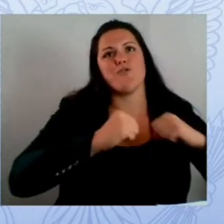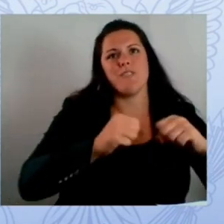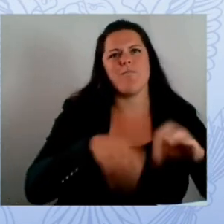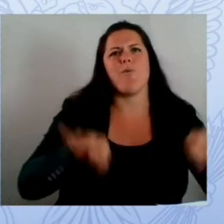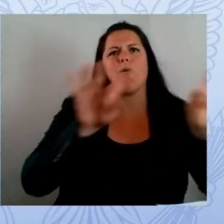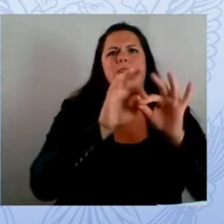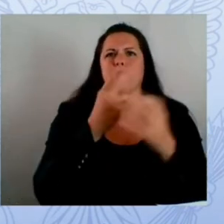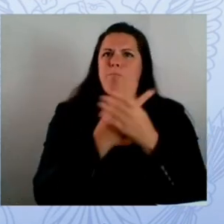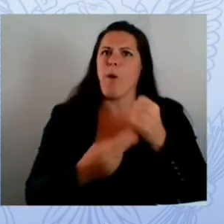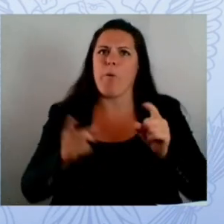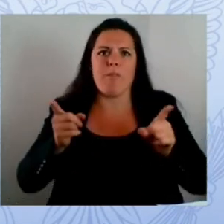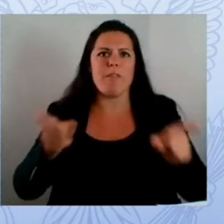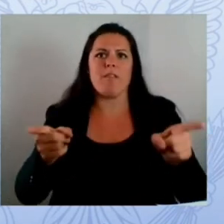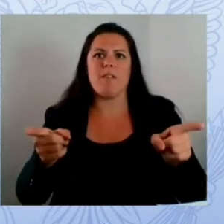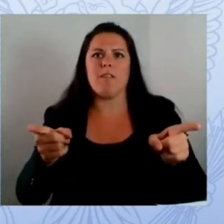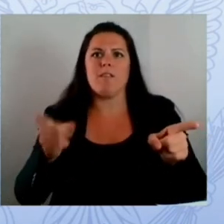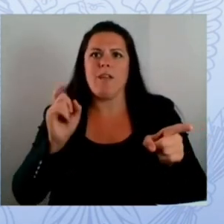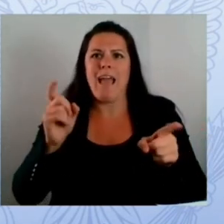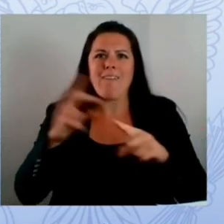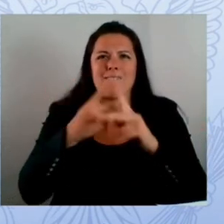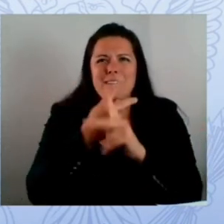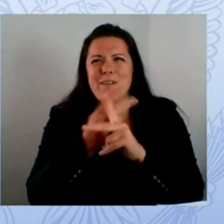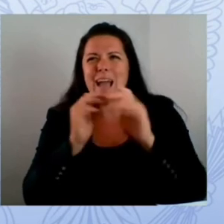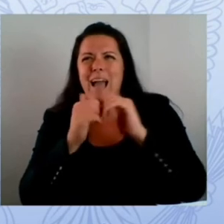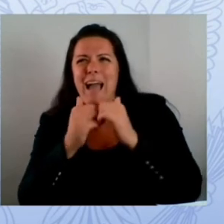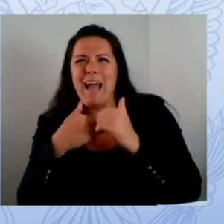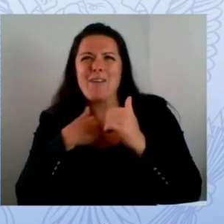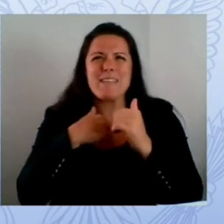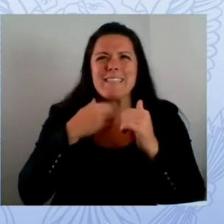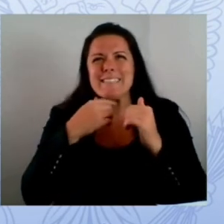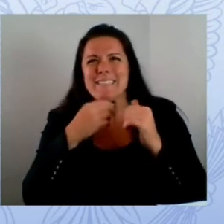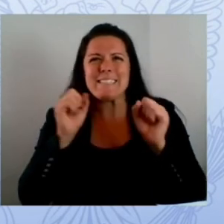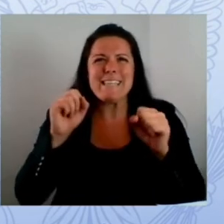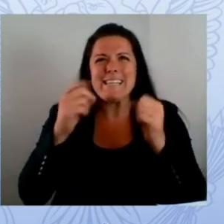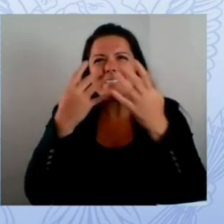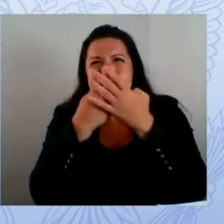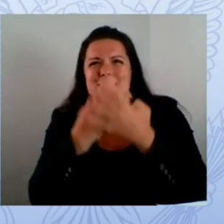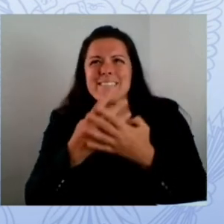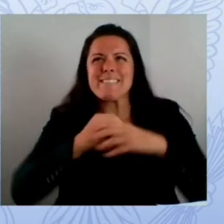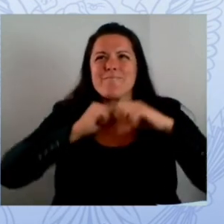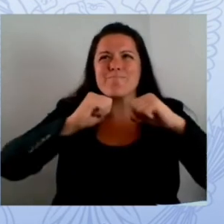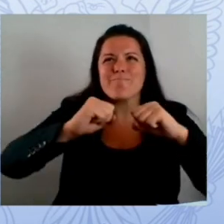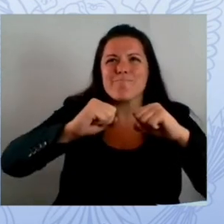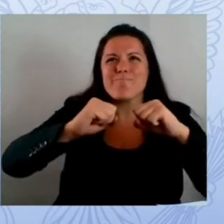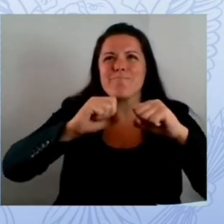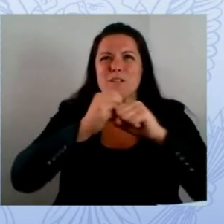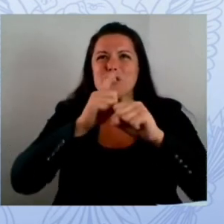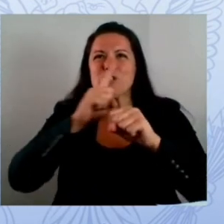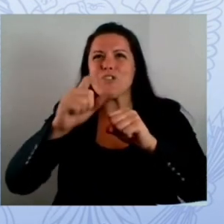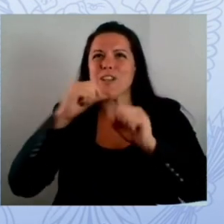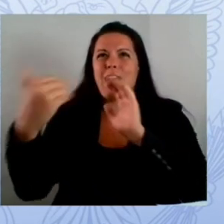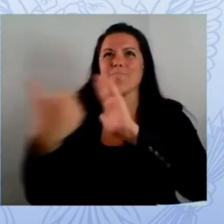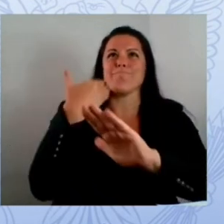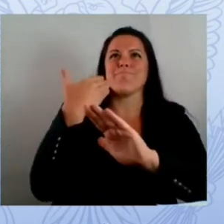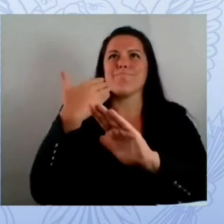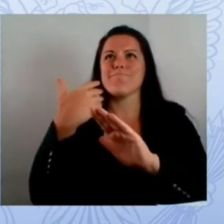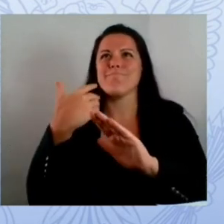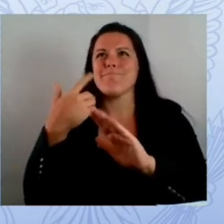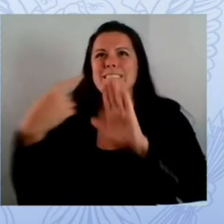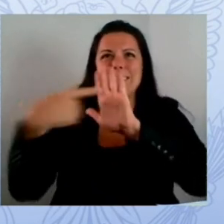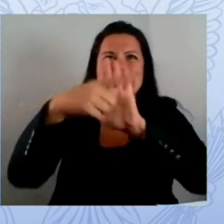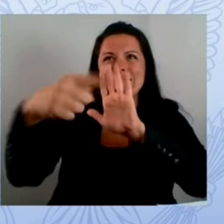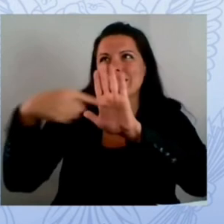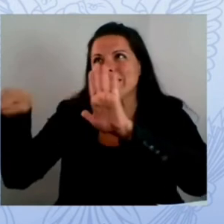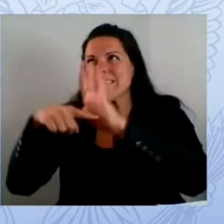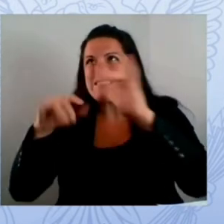filtering to abate human engineering engineering attacks as well as ddos attacks which uh if you're not familiar